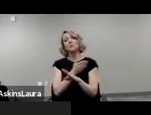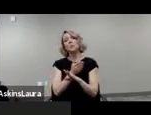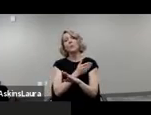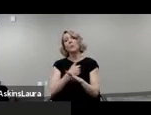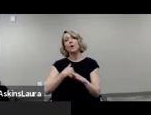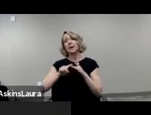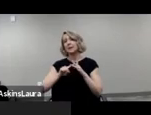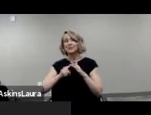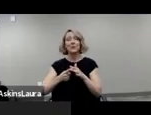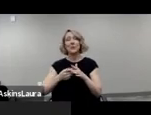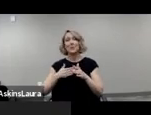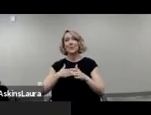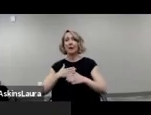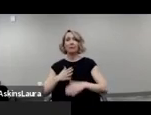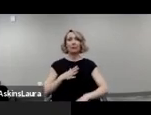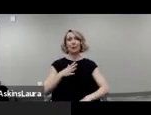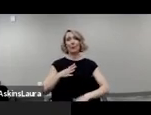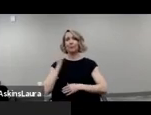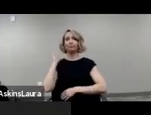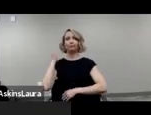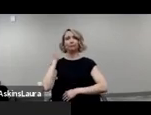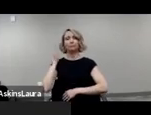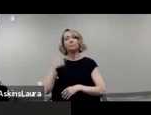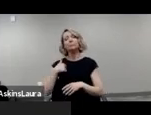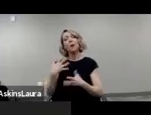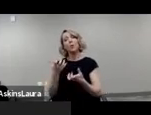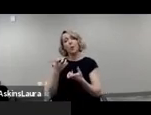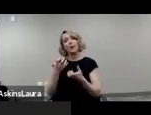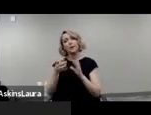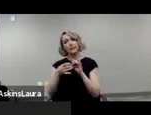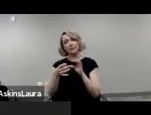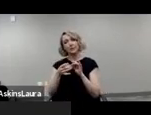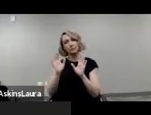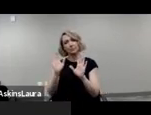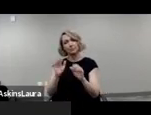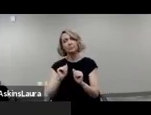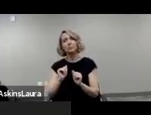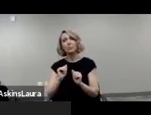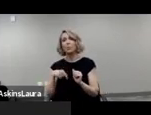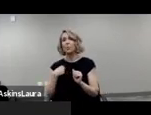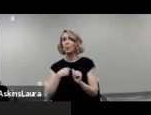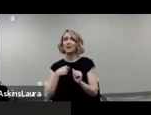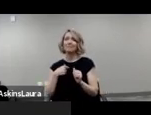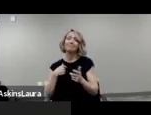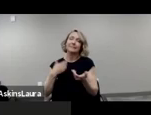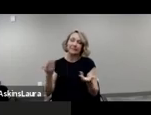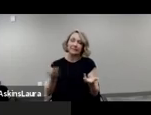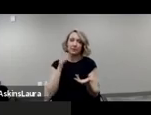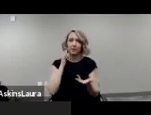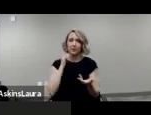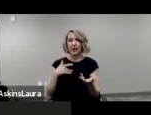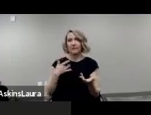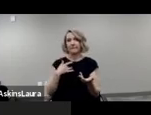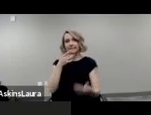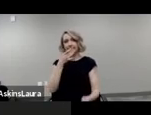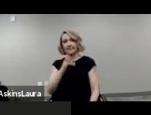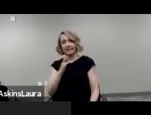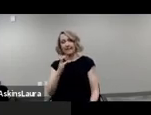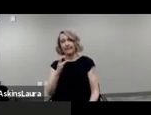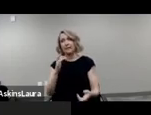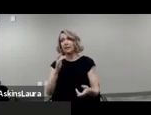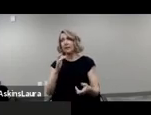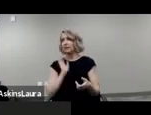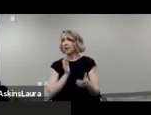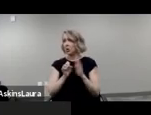I launch into my formal presentation, I do want to point out that we are very fortunate, I feel, in California to be in a state where